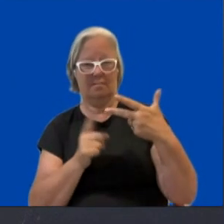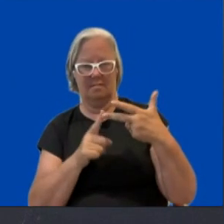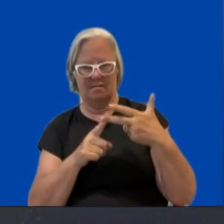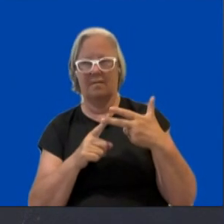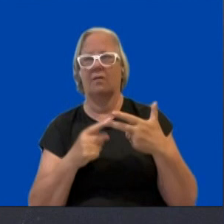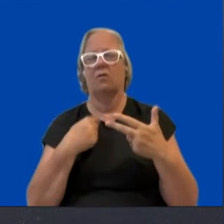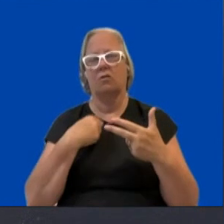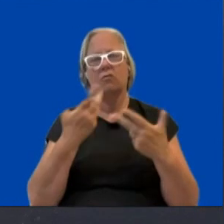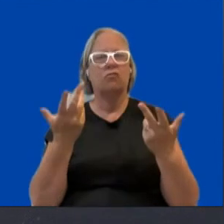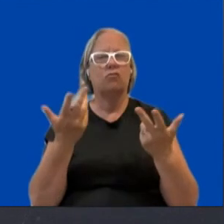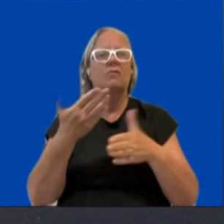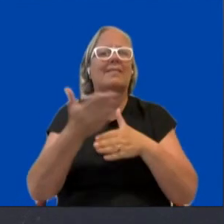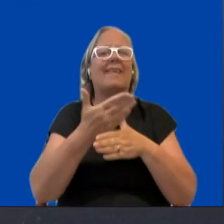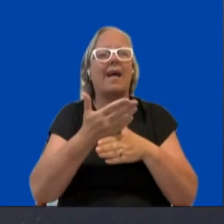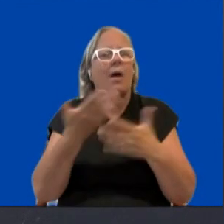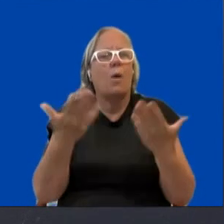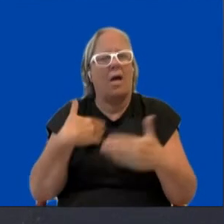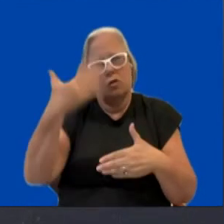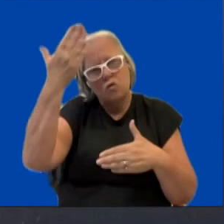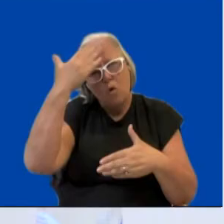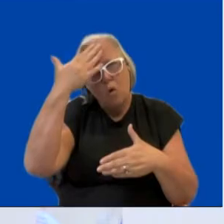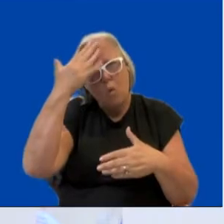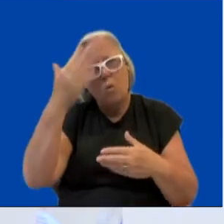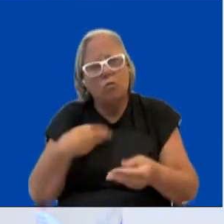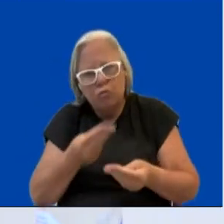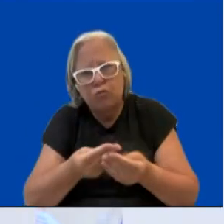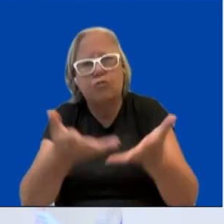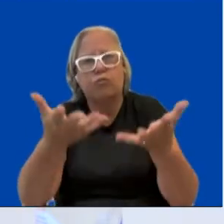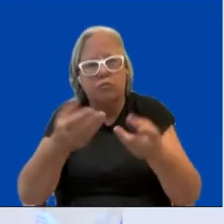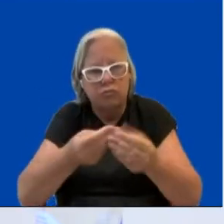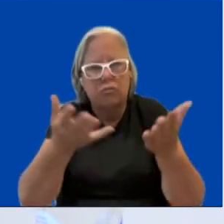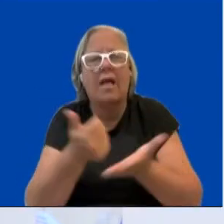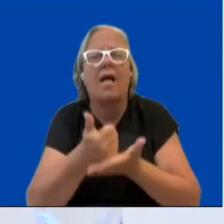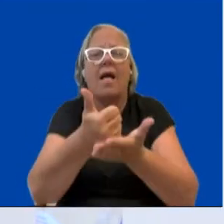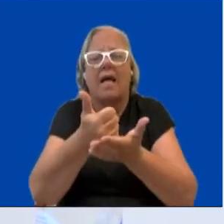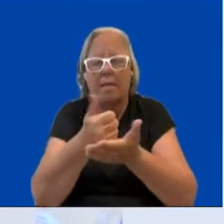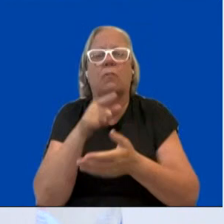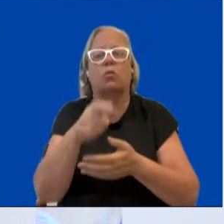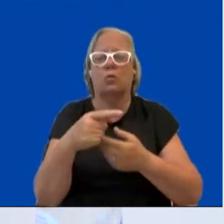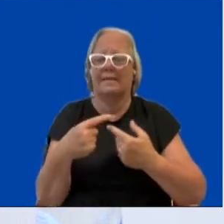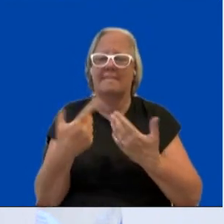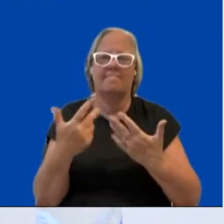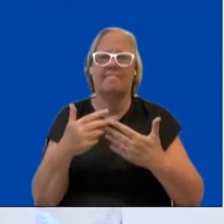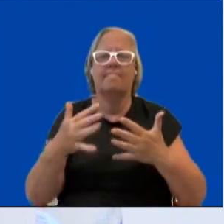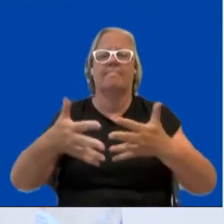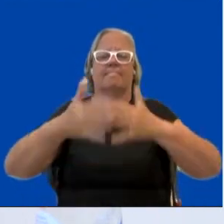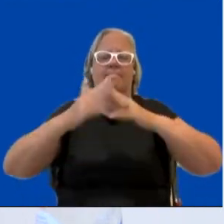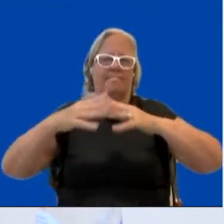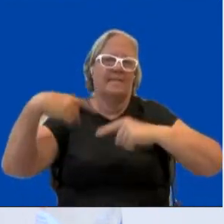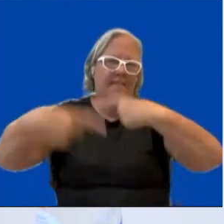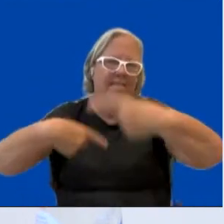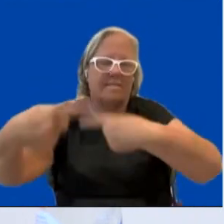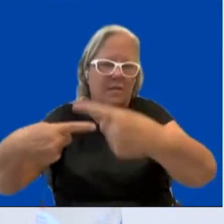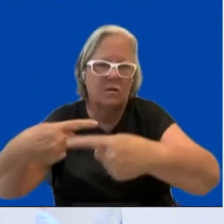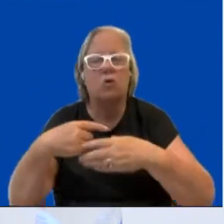that anyone can use to implement gender equality in their portfolio and specifically also in the Green